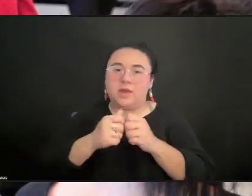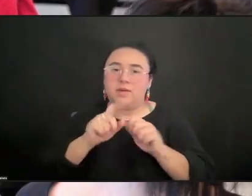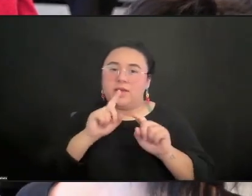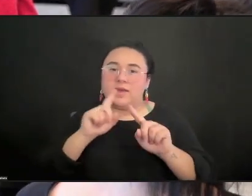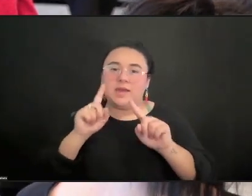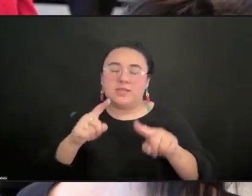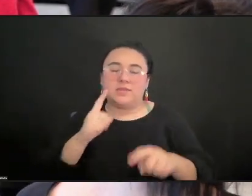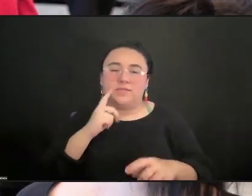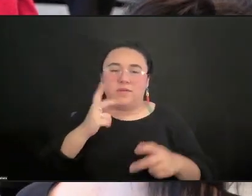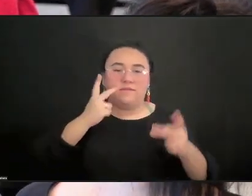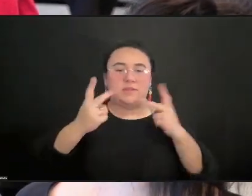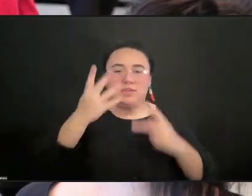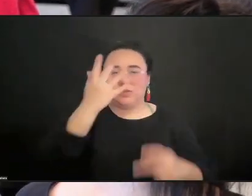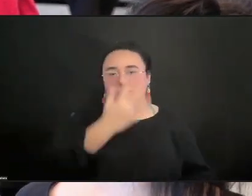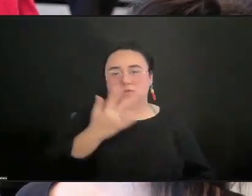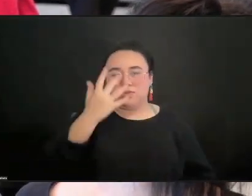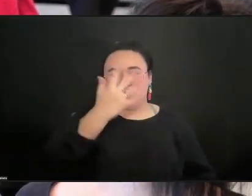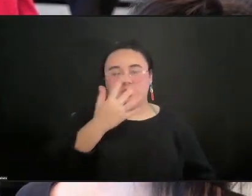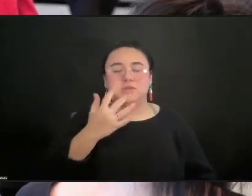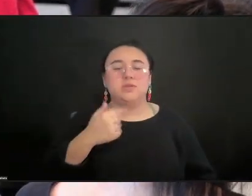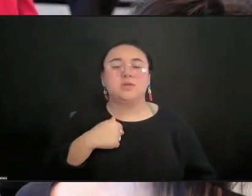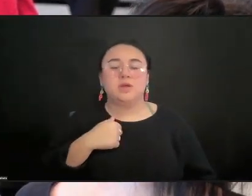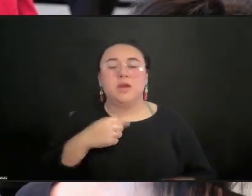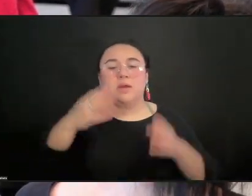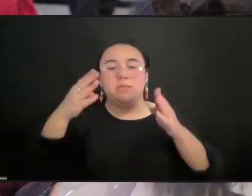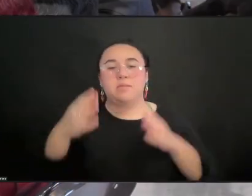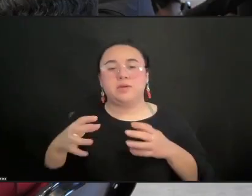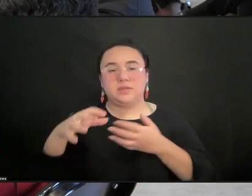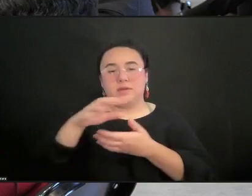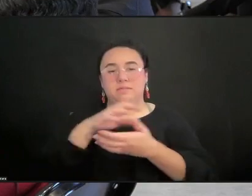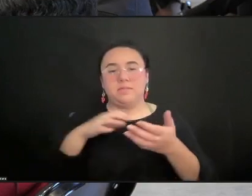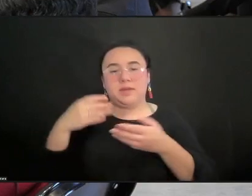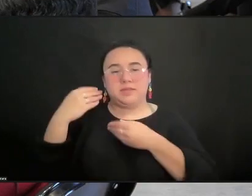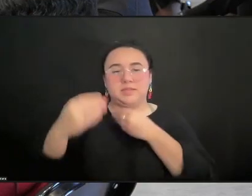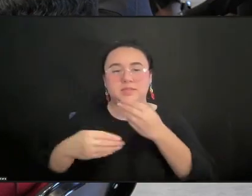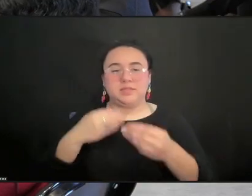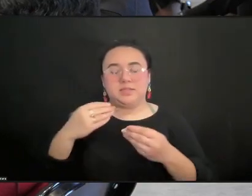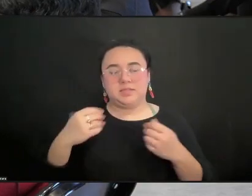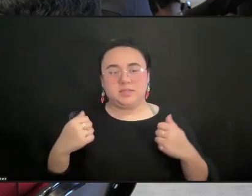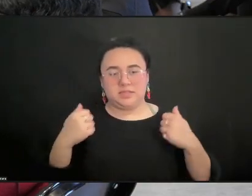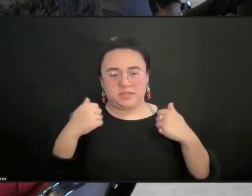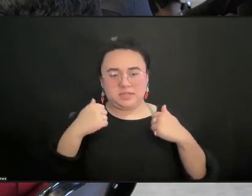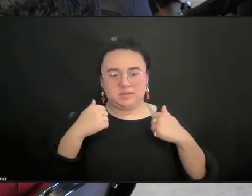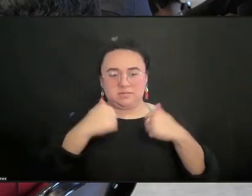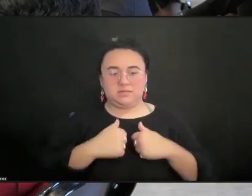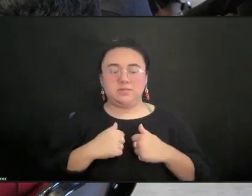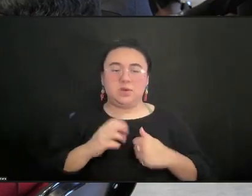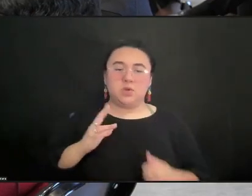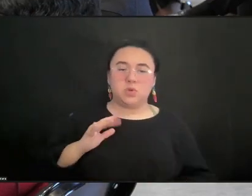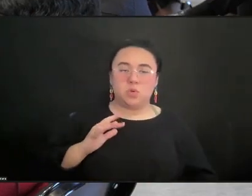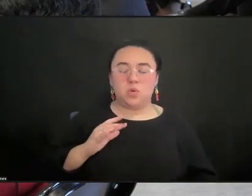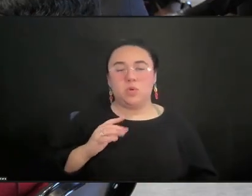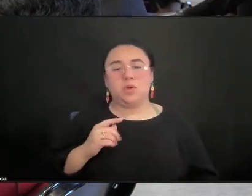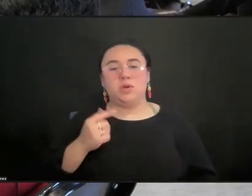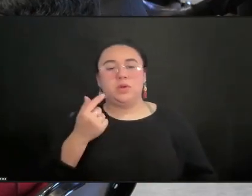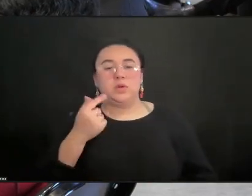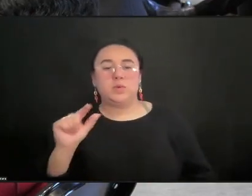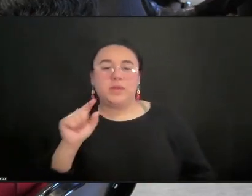I'm a person of mixed descent, and I'm wearing a very fly green serpent outfit.